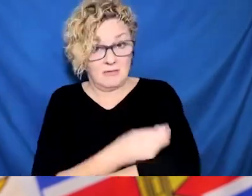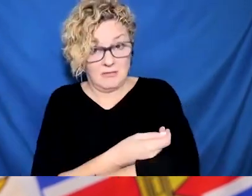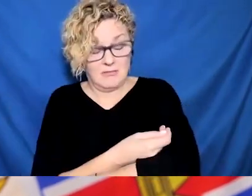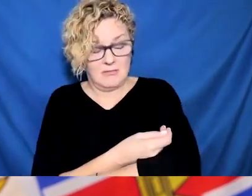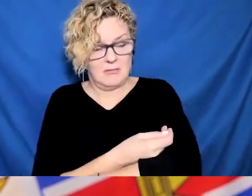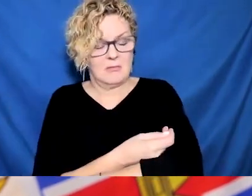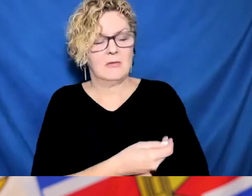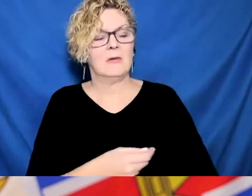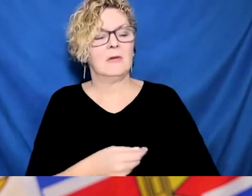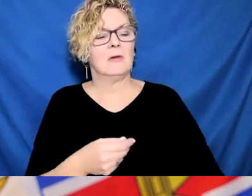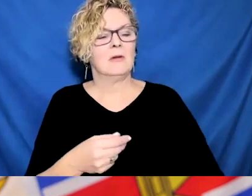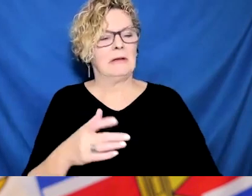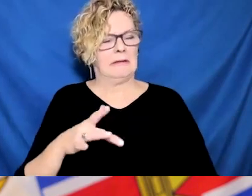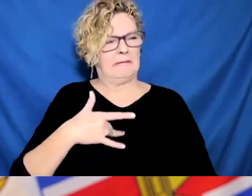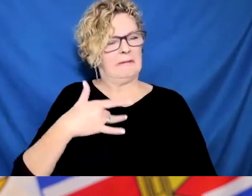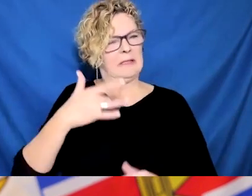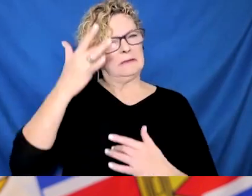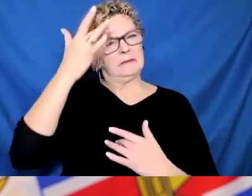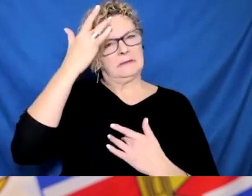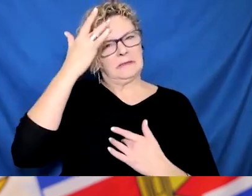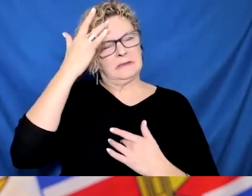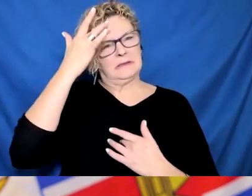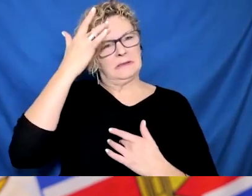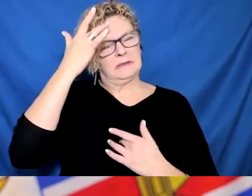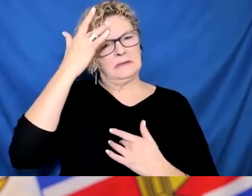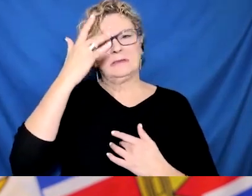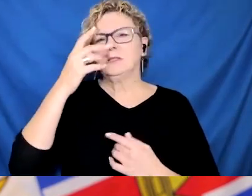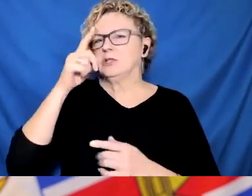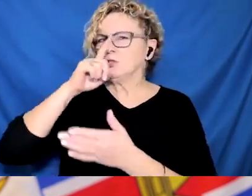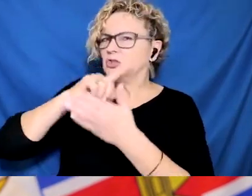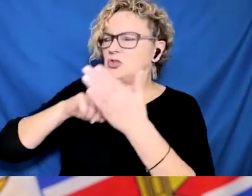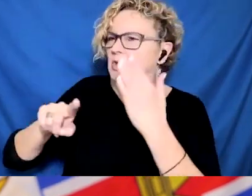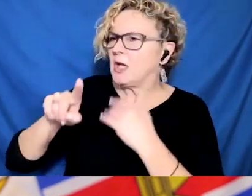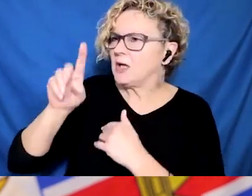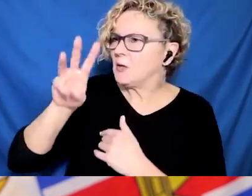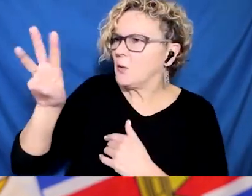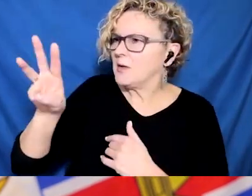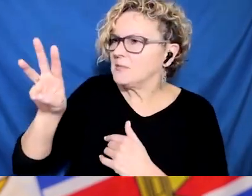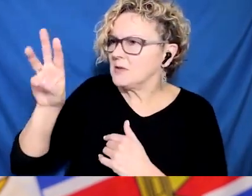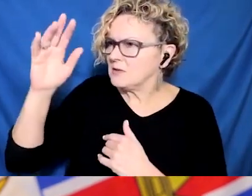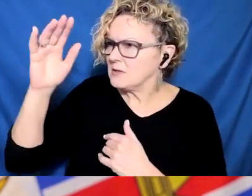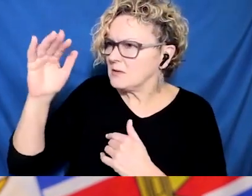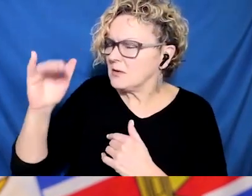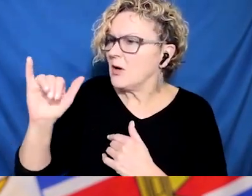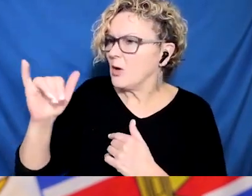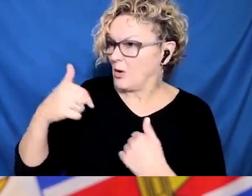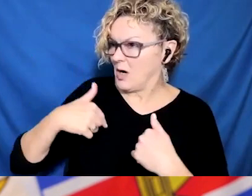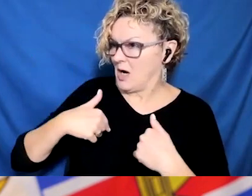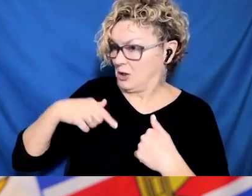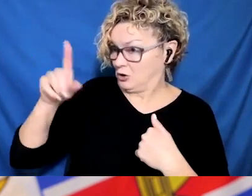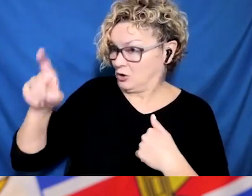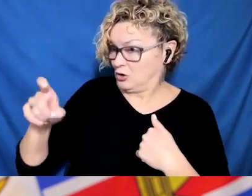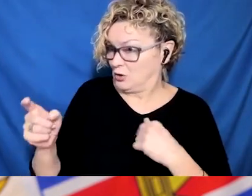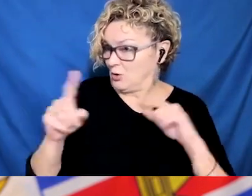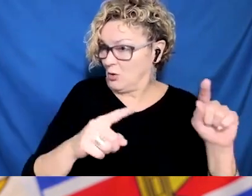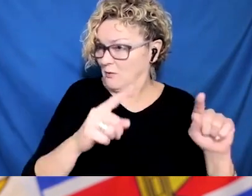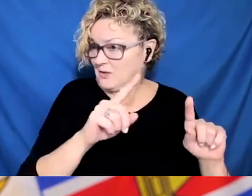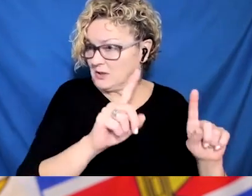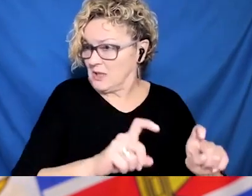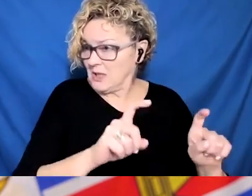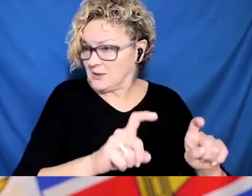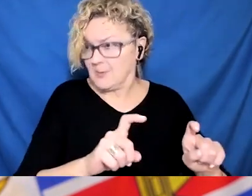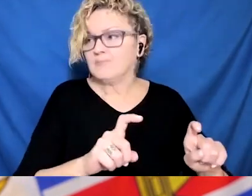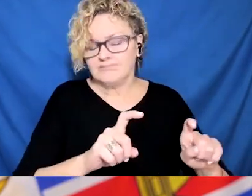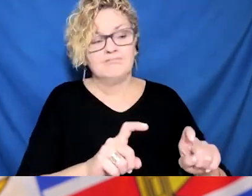see with other variants. But that risk is reduced and it goes down quite dramatically after about day three to five. So we are